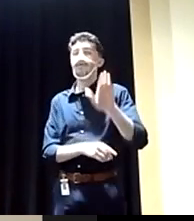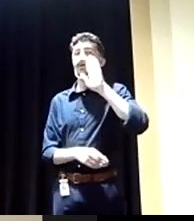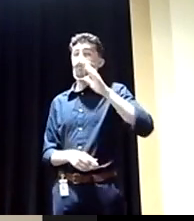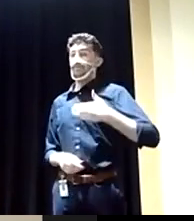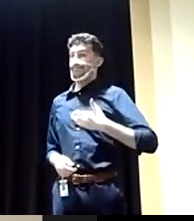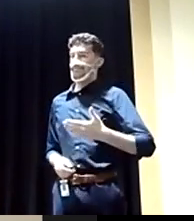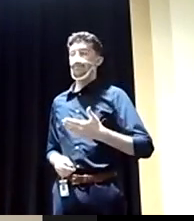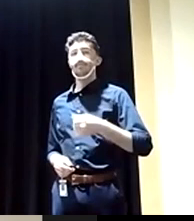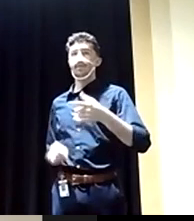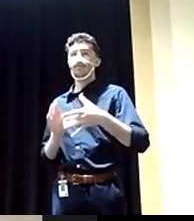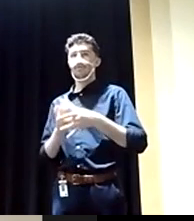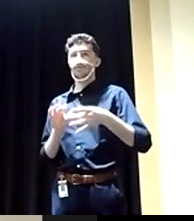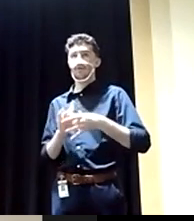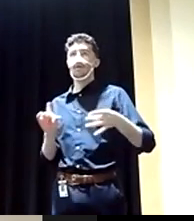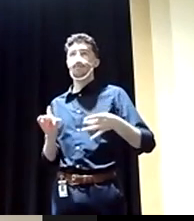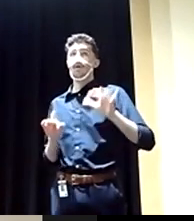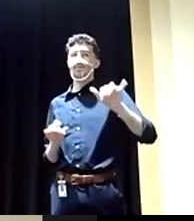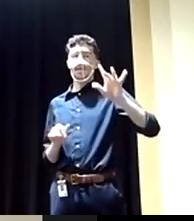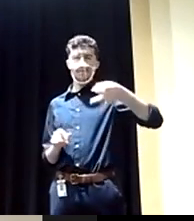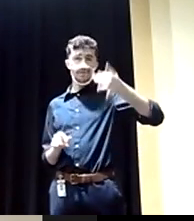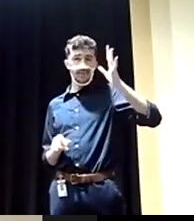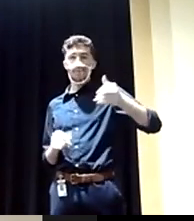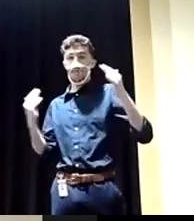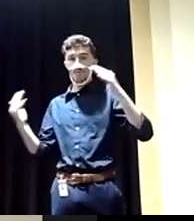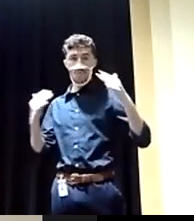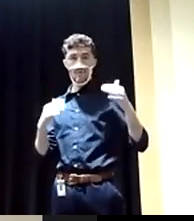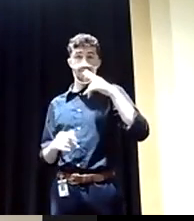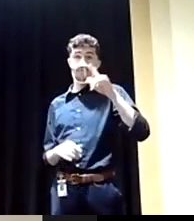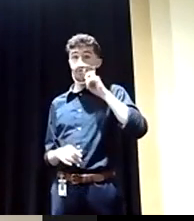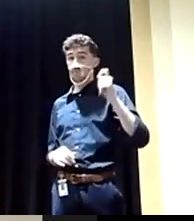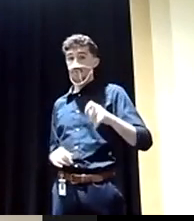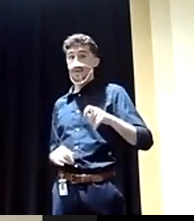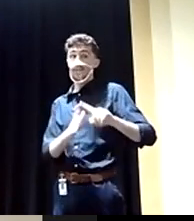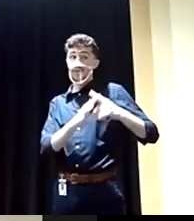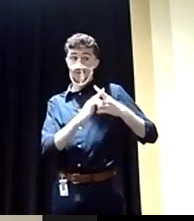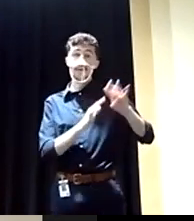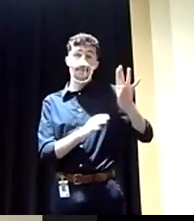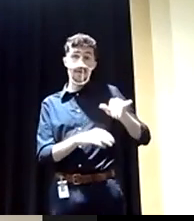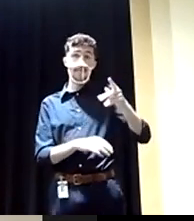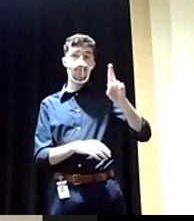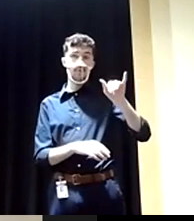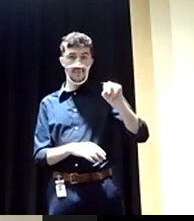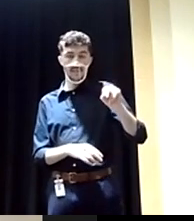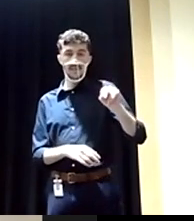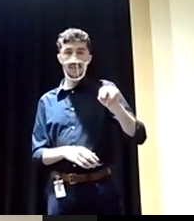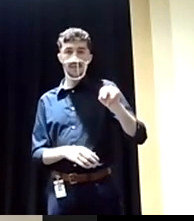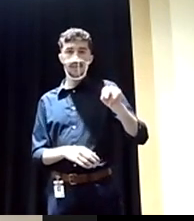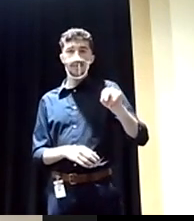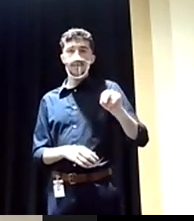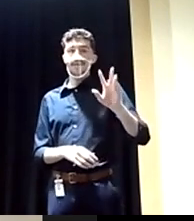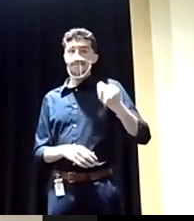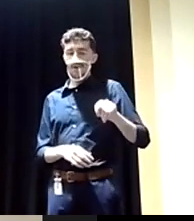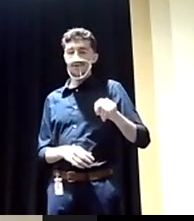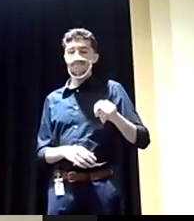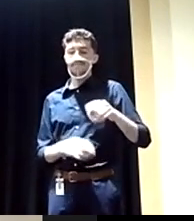brutal senseless war that Putin has started in Ukraine, they are right to say that. But unfortunately, we still have the leader